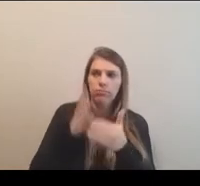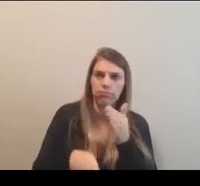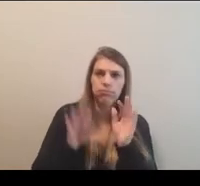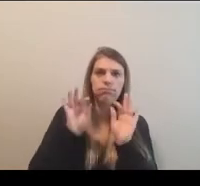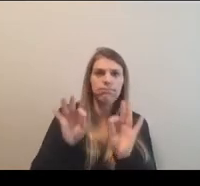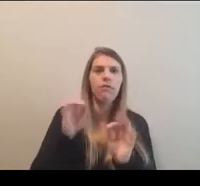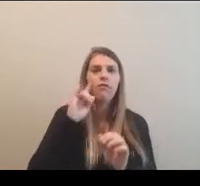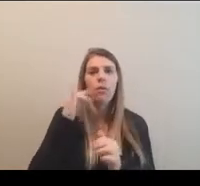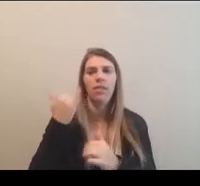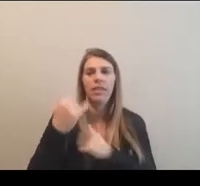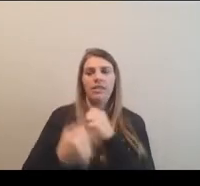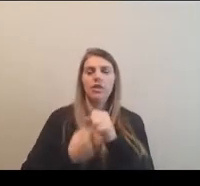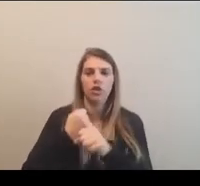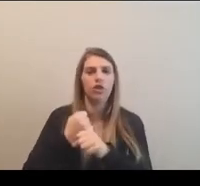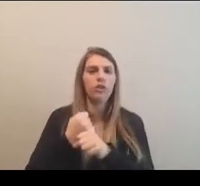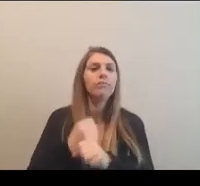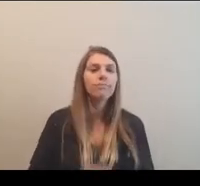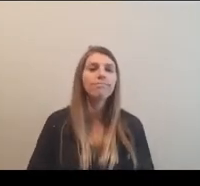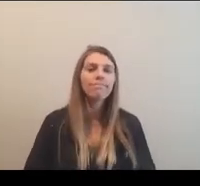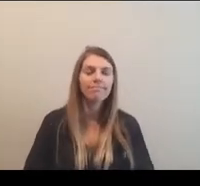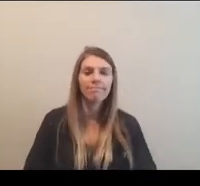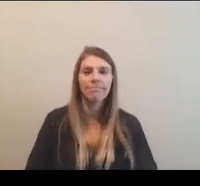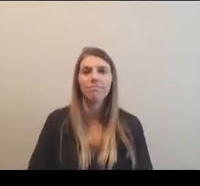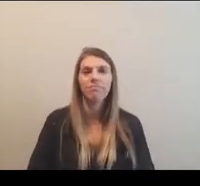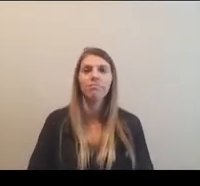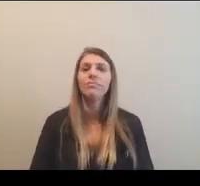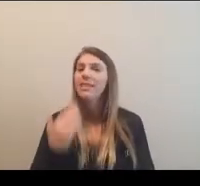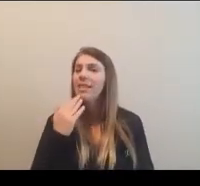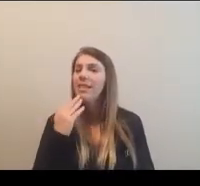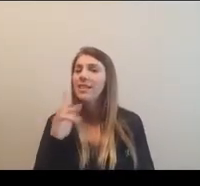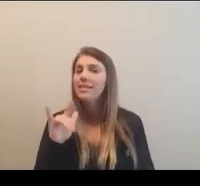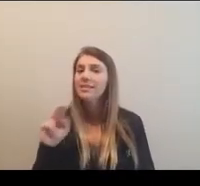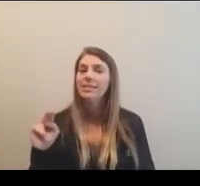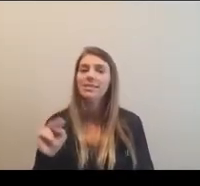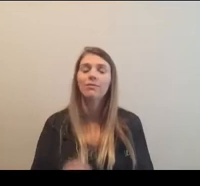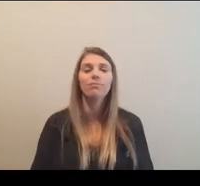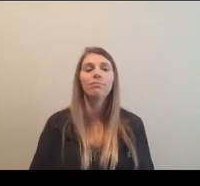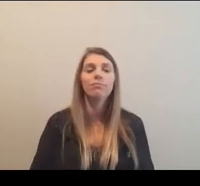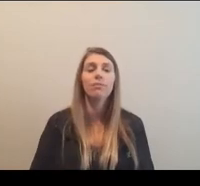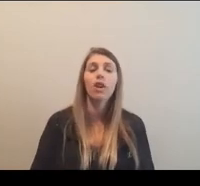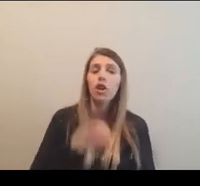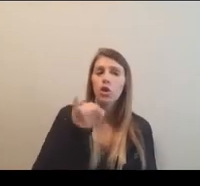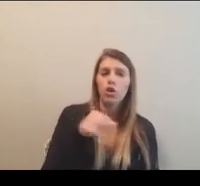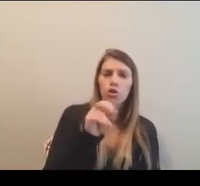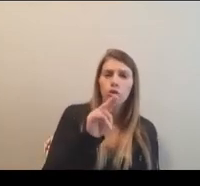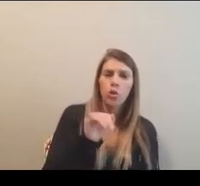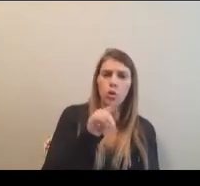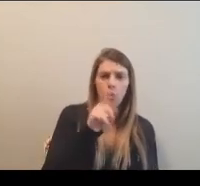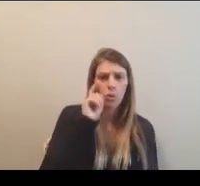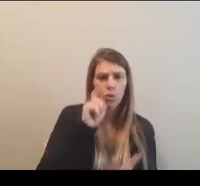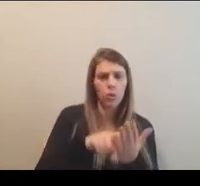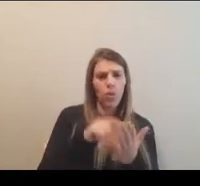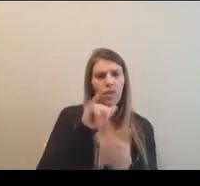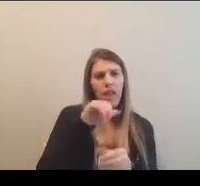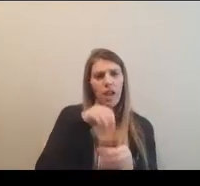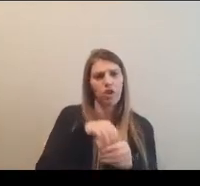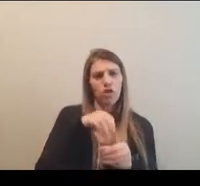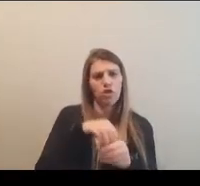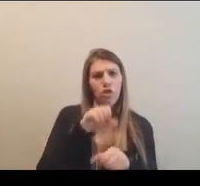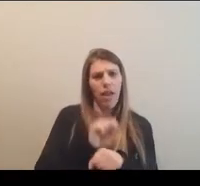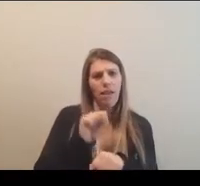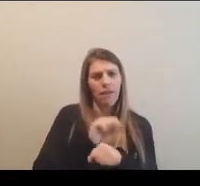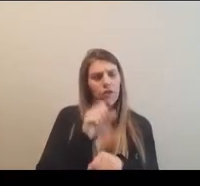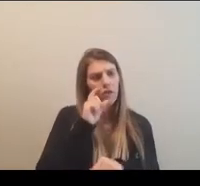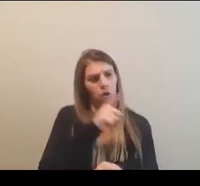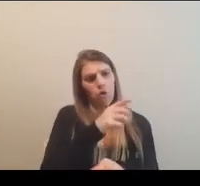this basketball season otherwise. Thanks, Lynn. Joni, you've already noted some of the internal efforts from you and your team